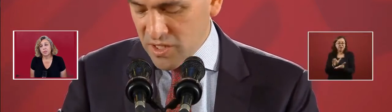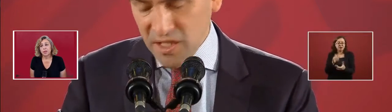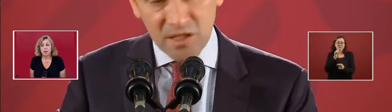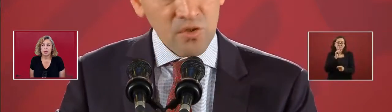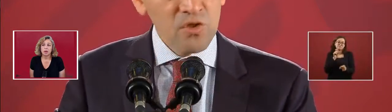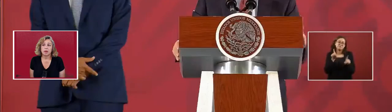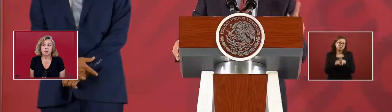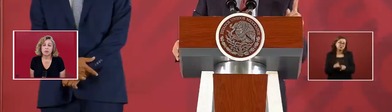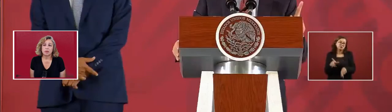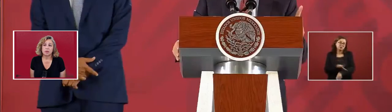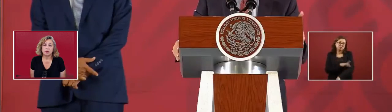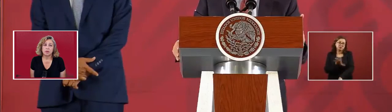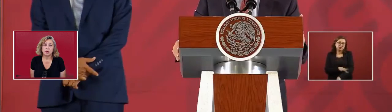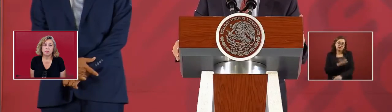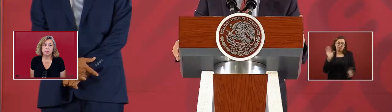the sector.